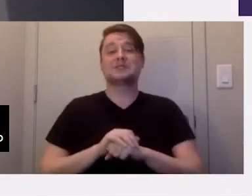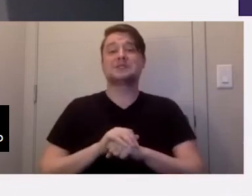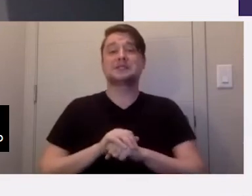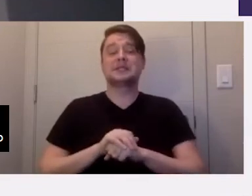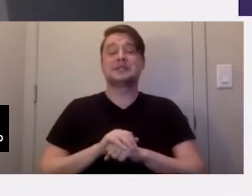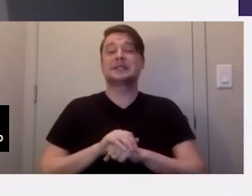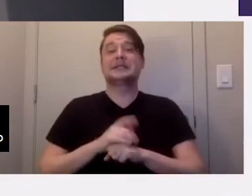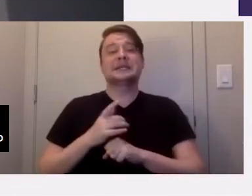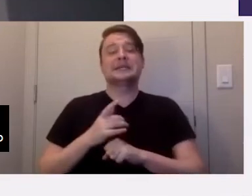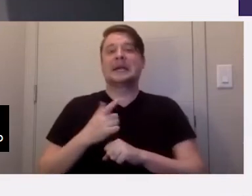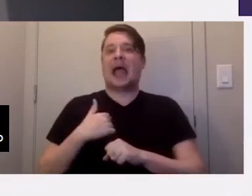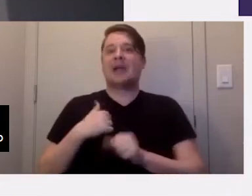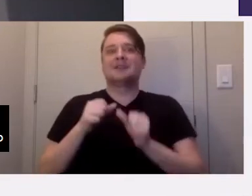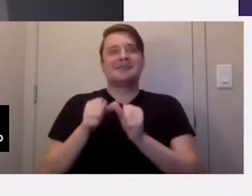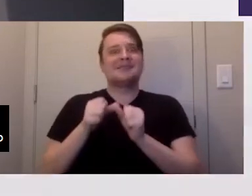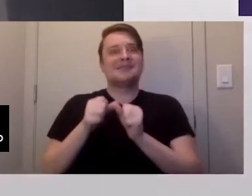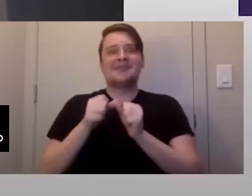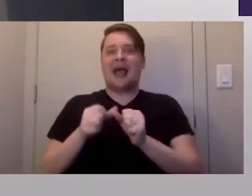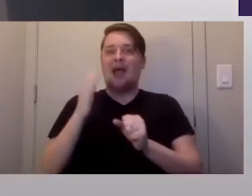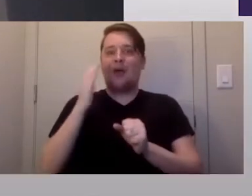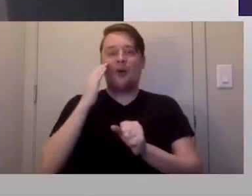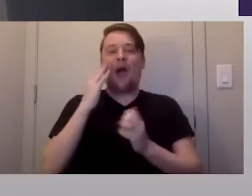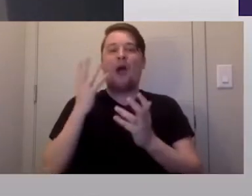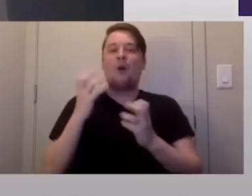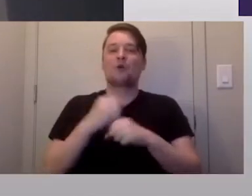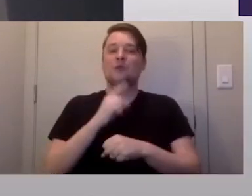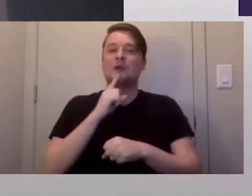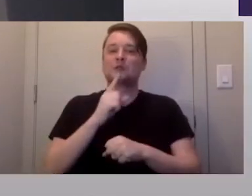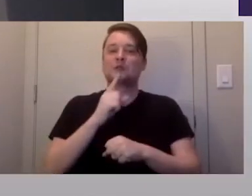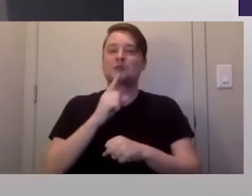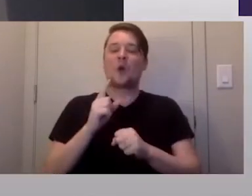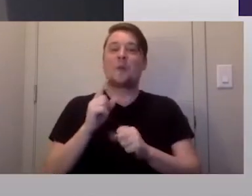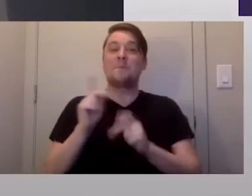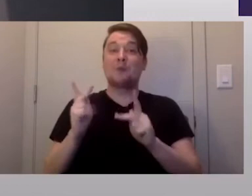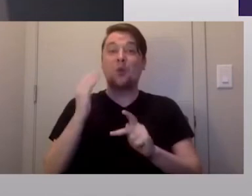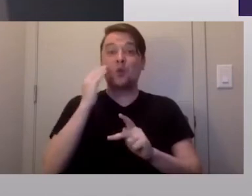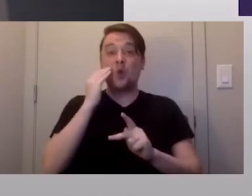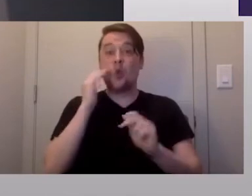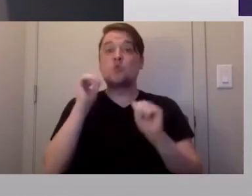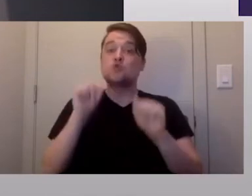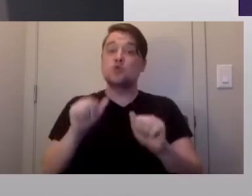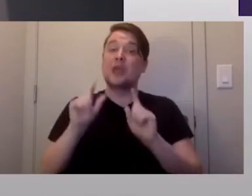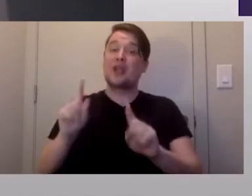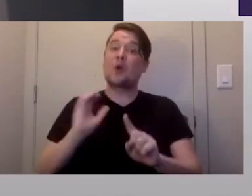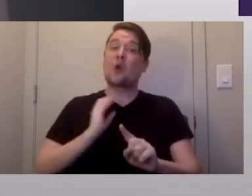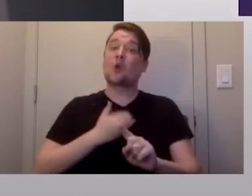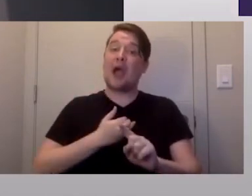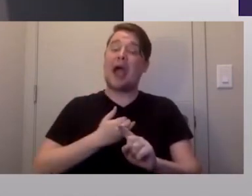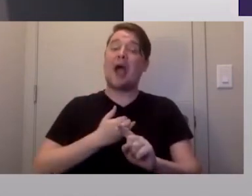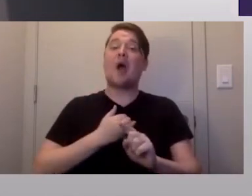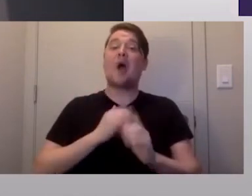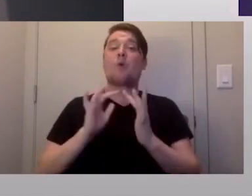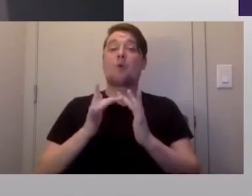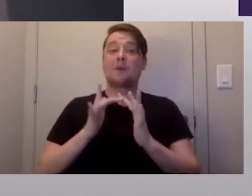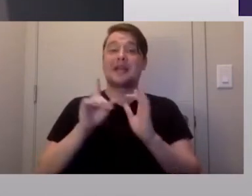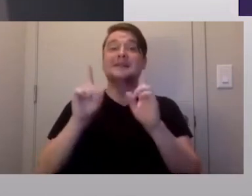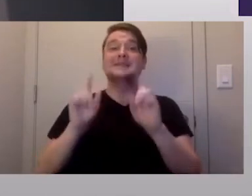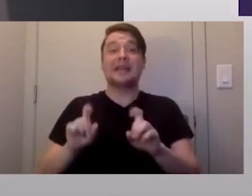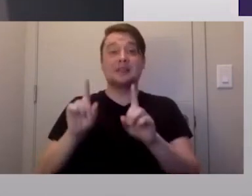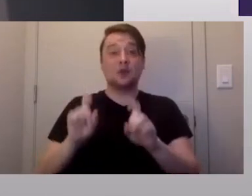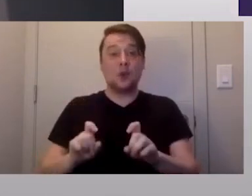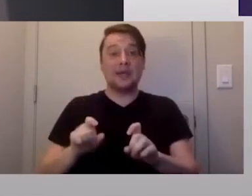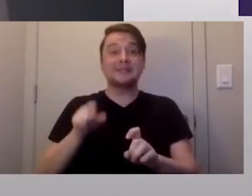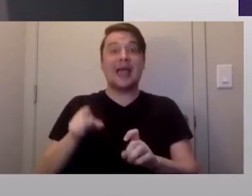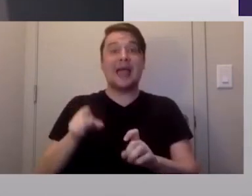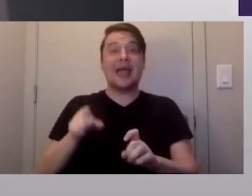I'm like a dog on a bone on this. I really want to make sure that folks know that they can go to our website, that they can take the quiz, and